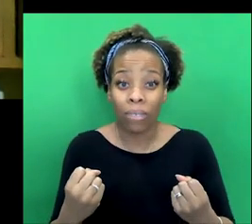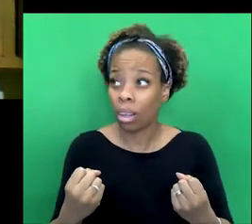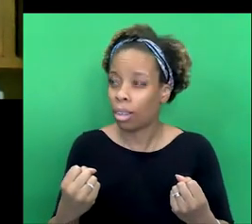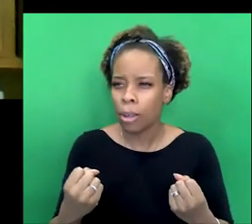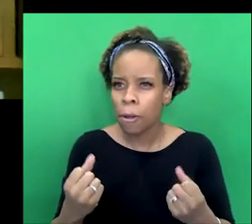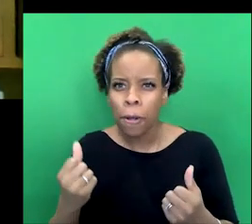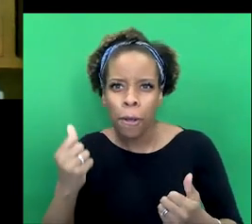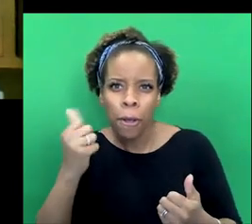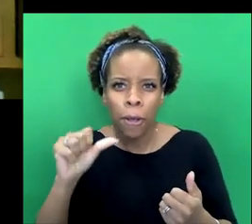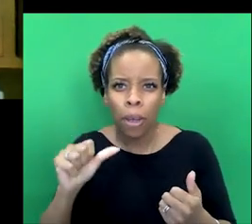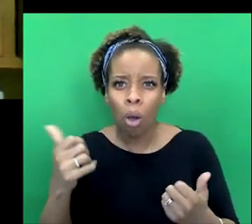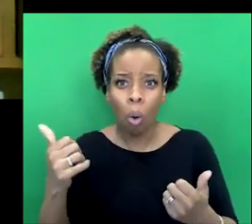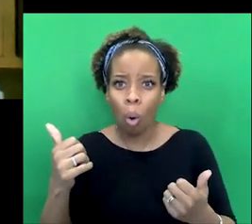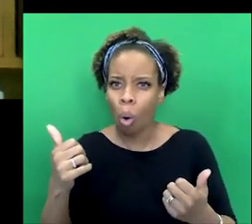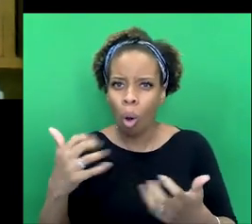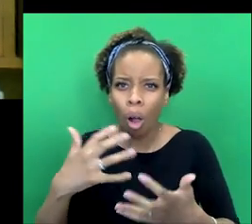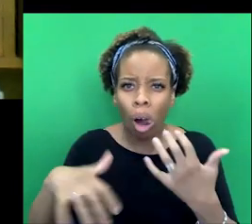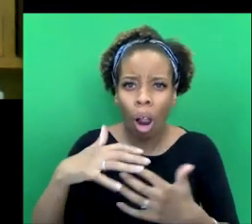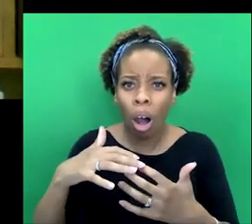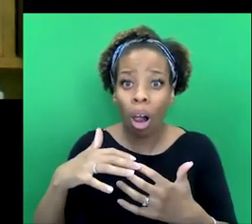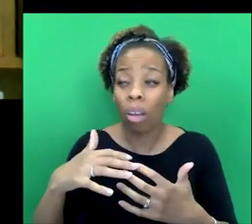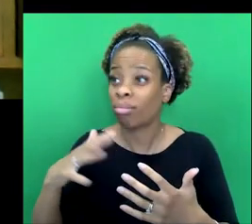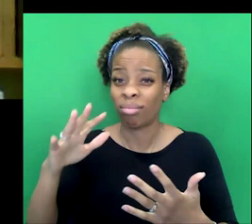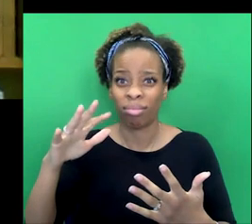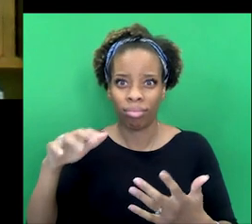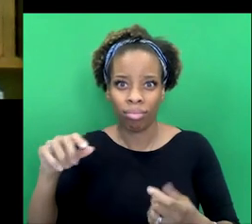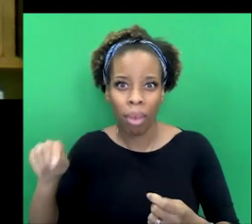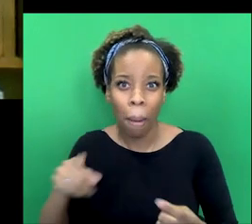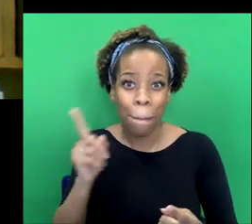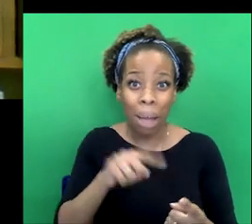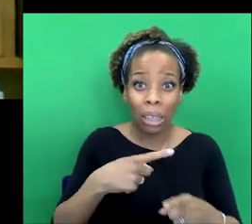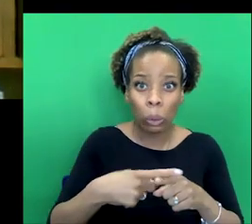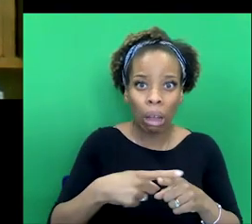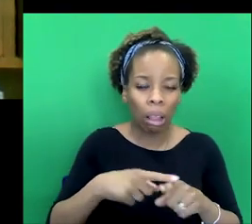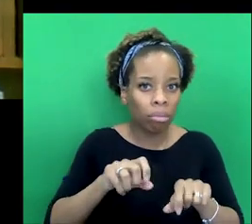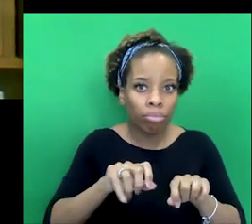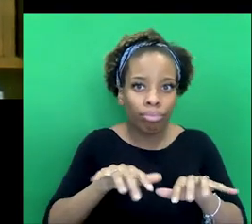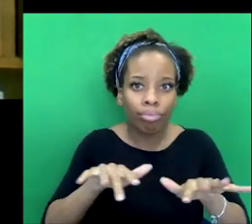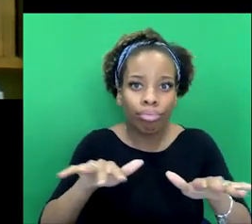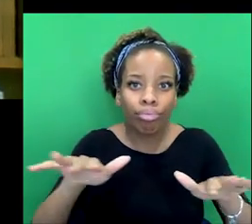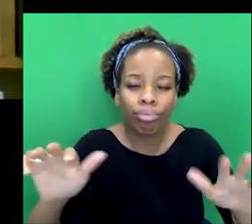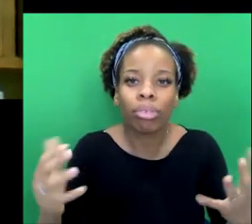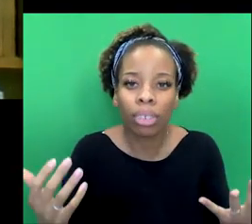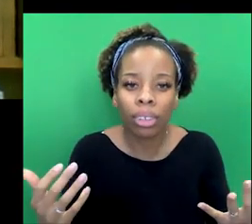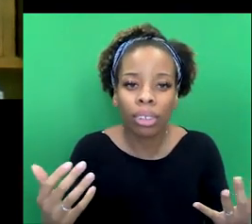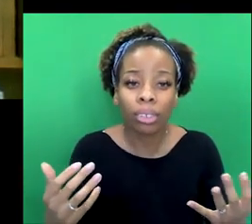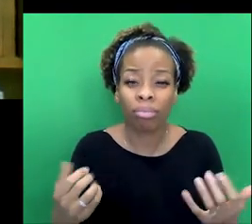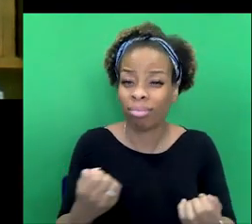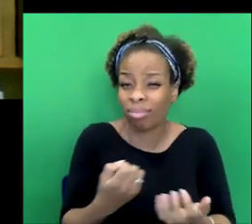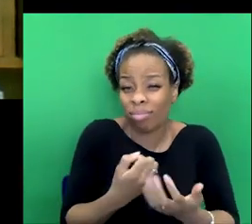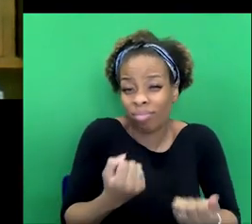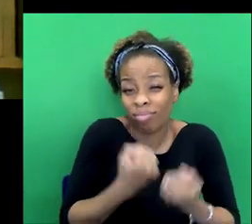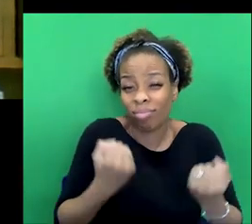badness or madness back to the imperial center. So that's a very common trope in, uh,